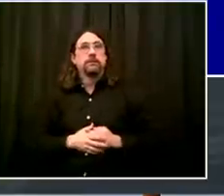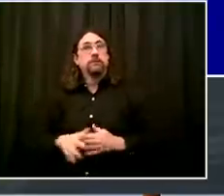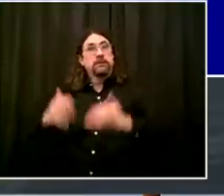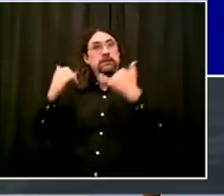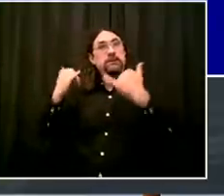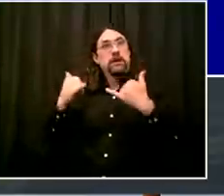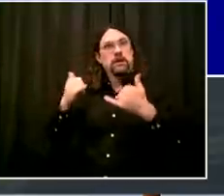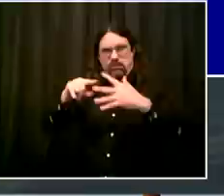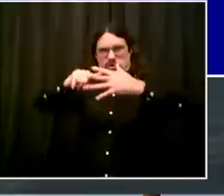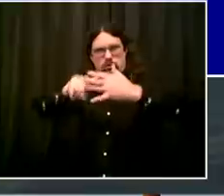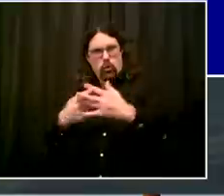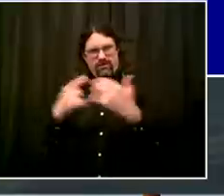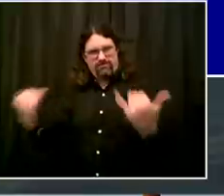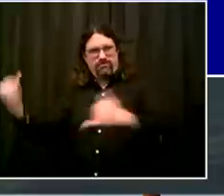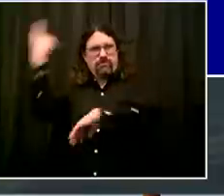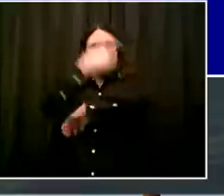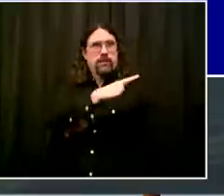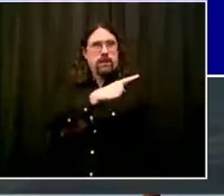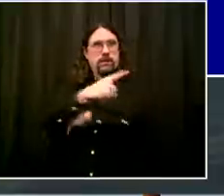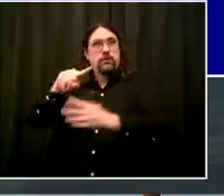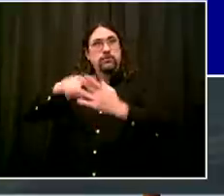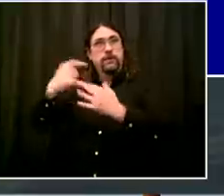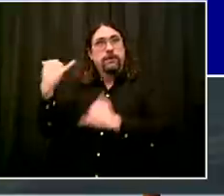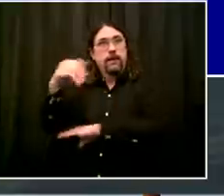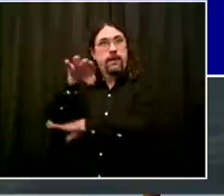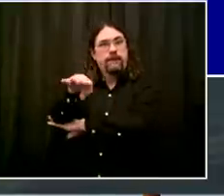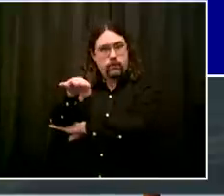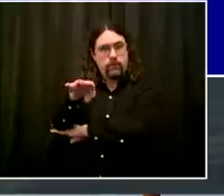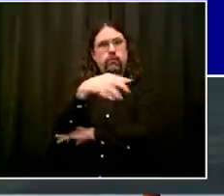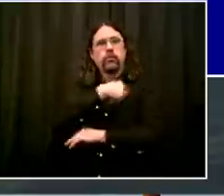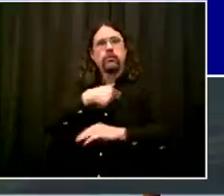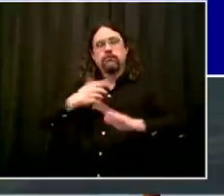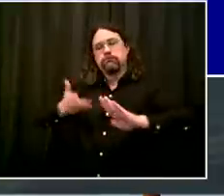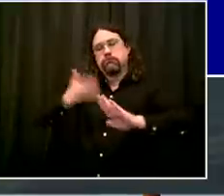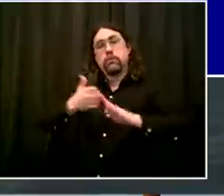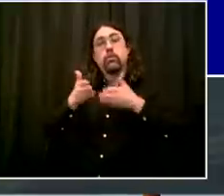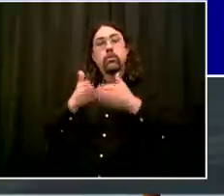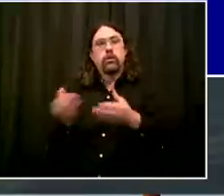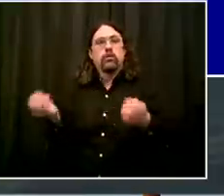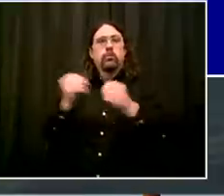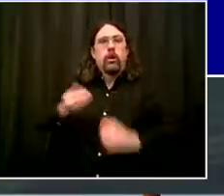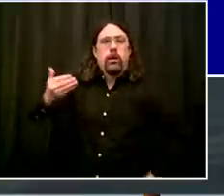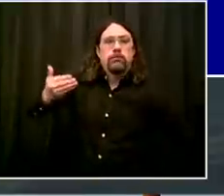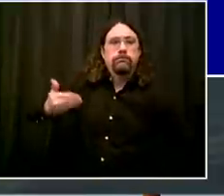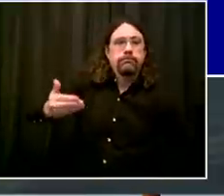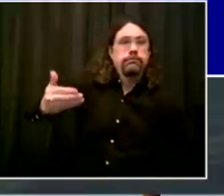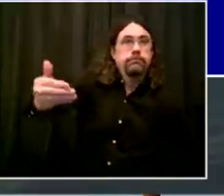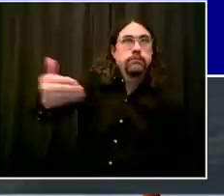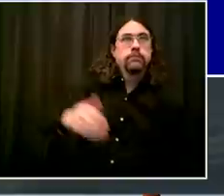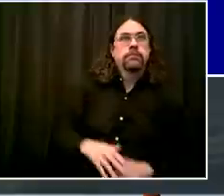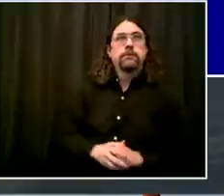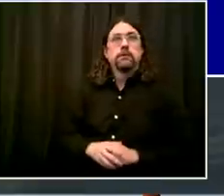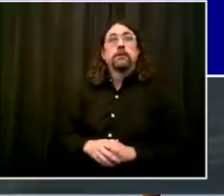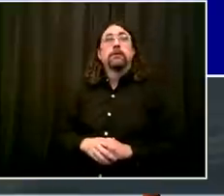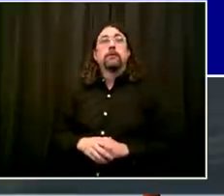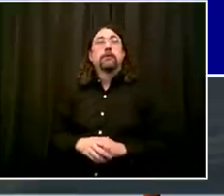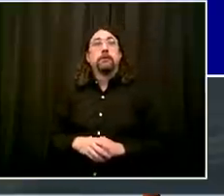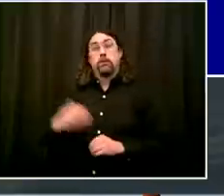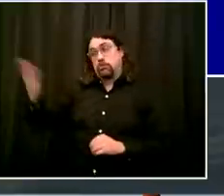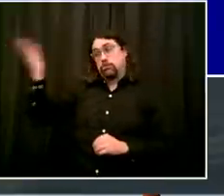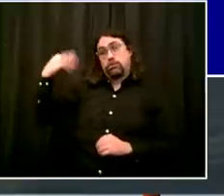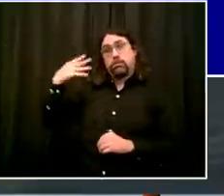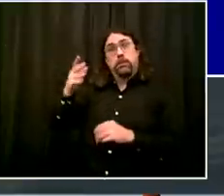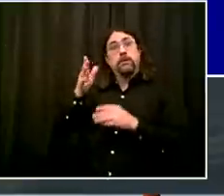Staten Islanders. We had brought service down to an hourly trip during rush hour because ridership had dropped off so much.